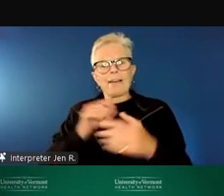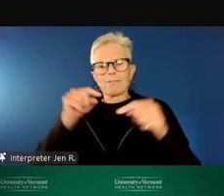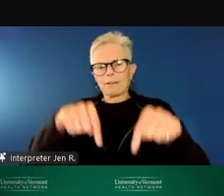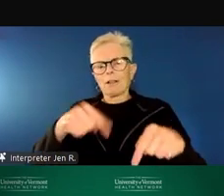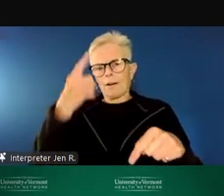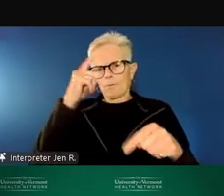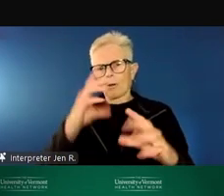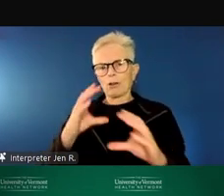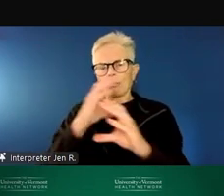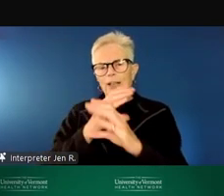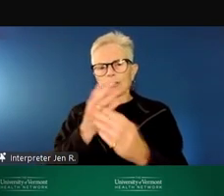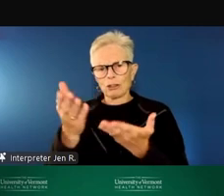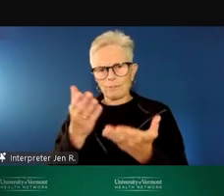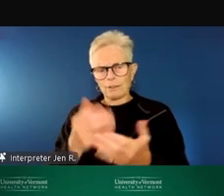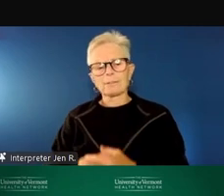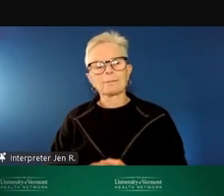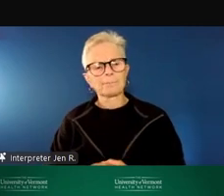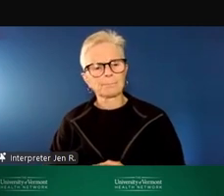and care in general.